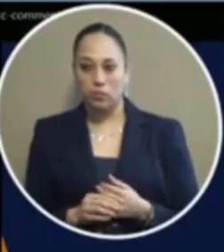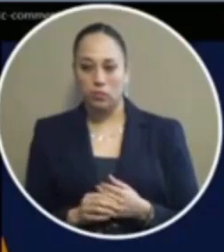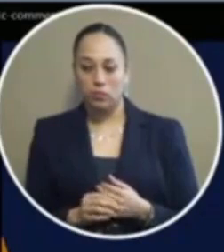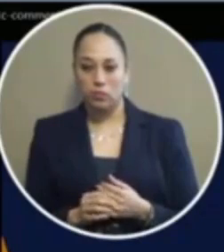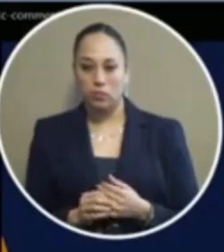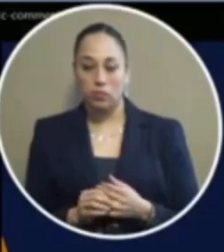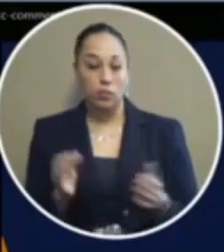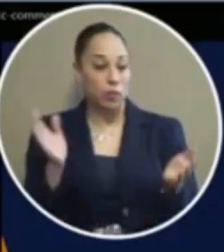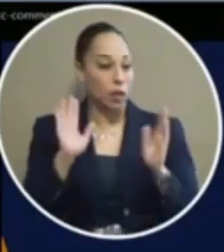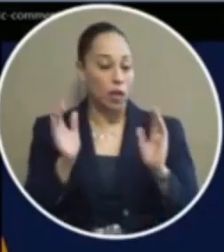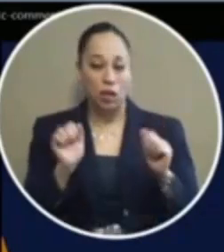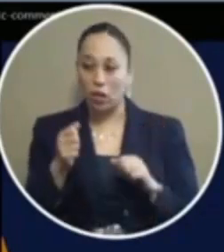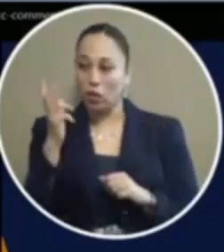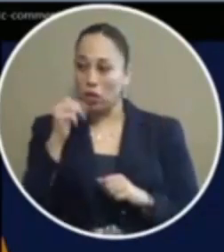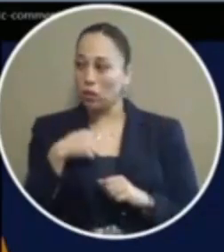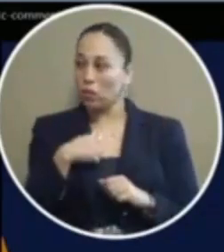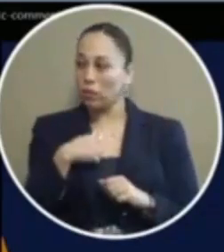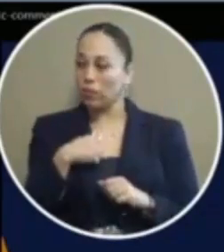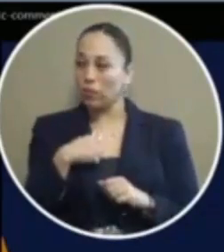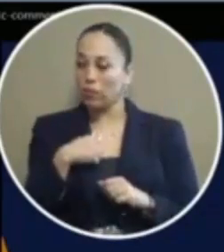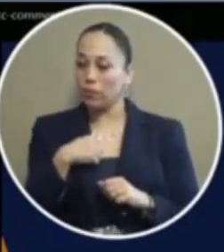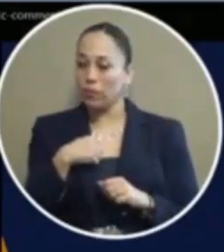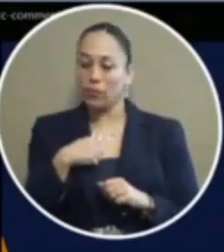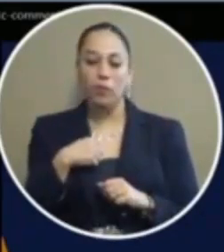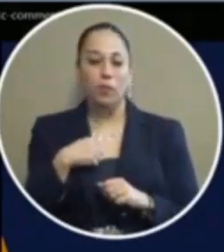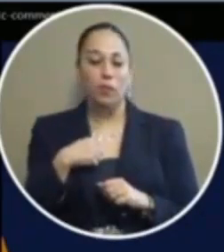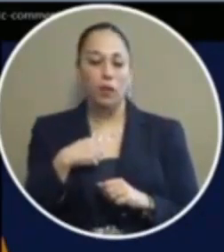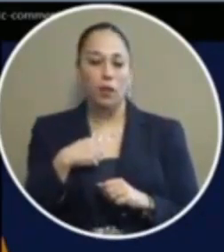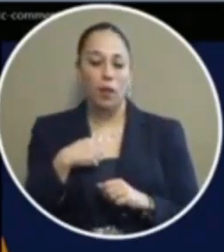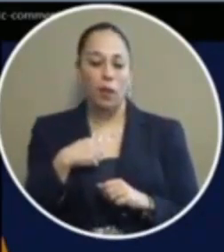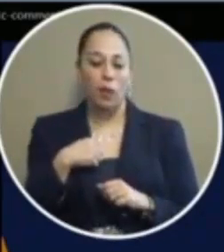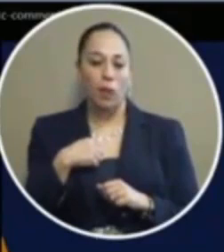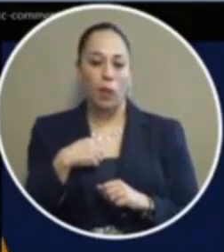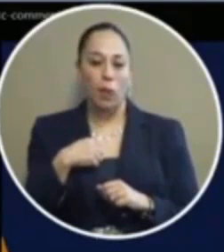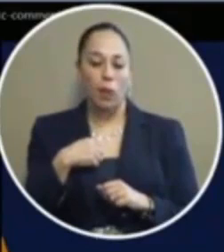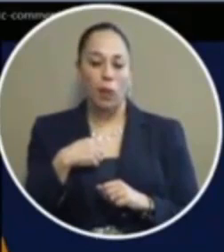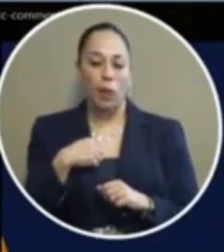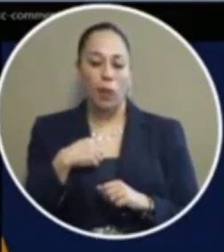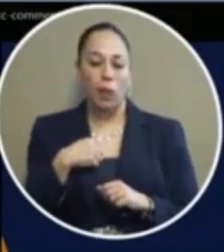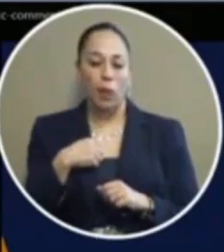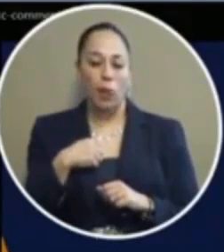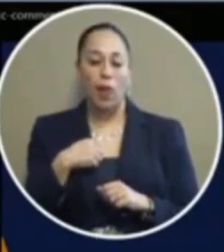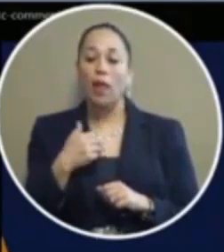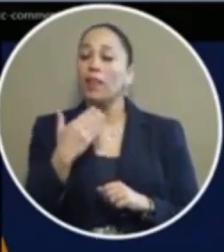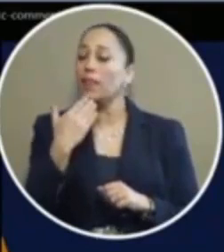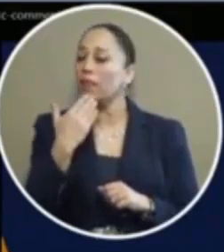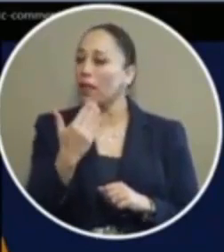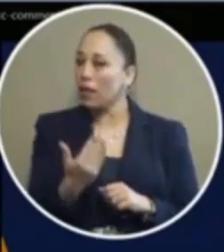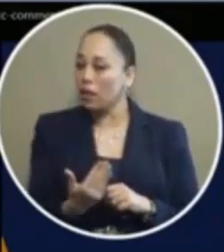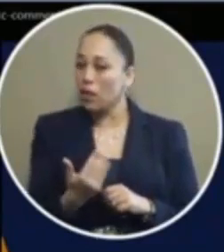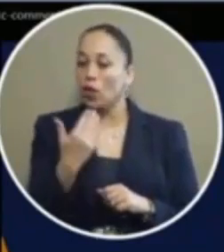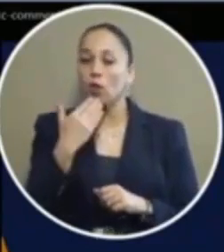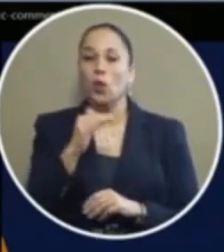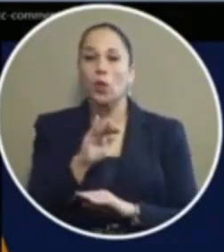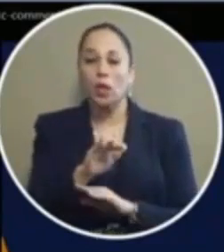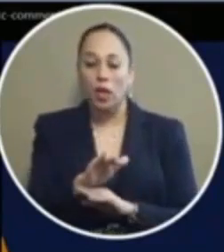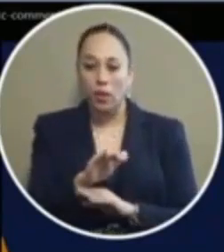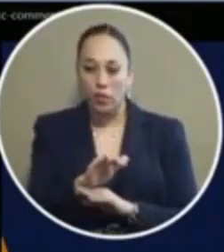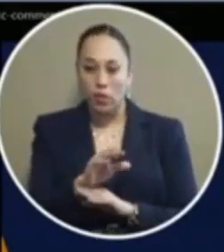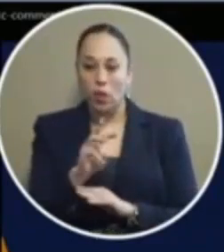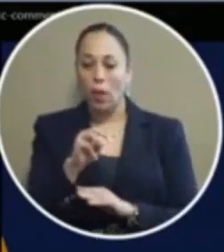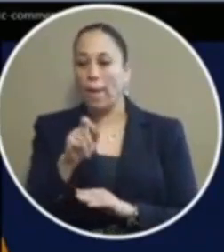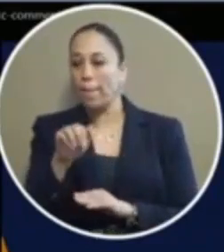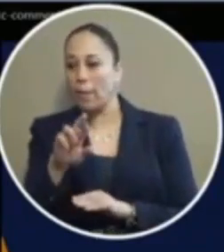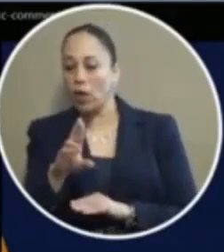hello can you hear me yes ma'am uh thank you good afternoon mayor